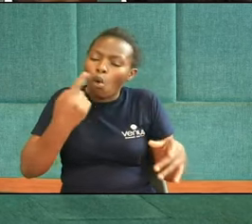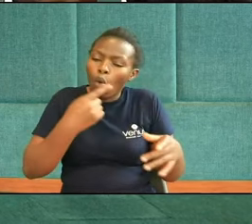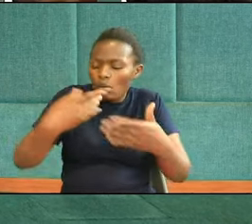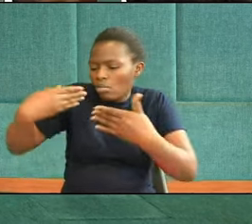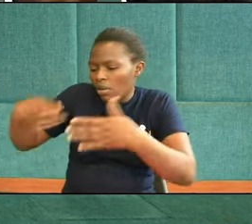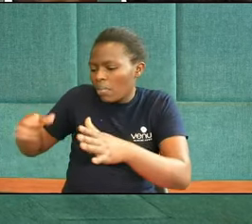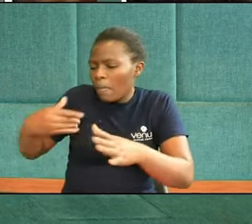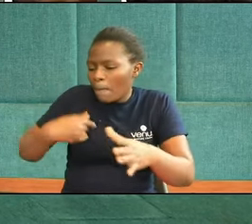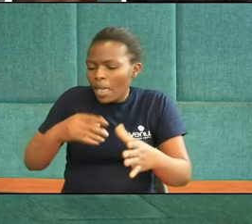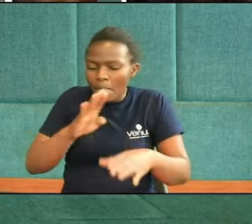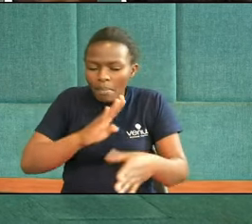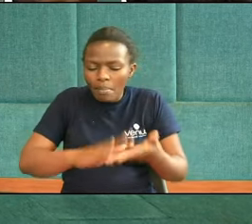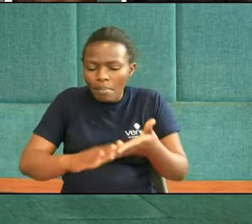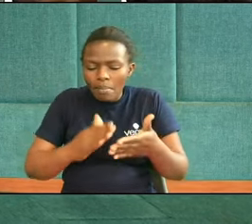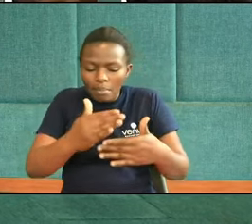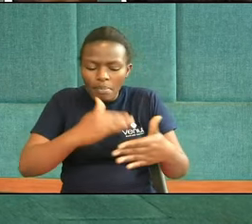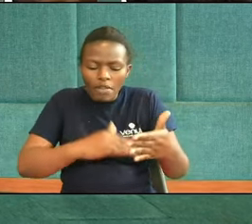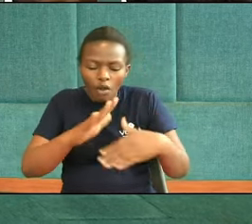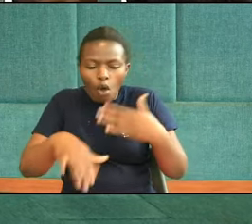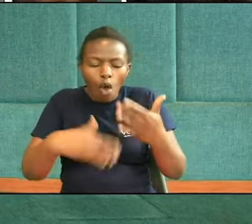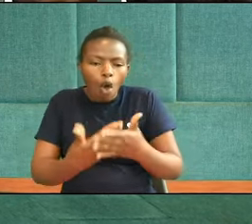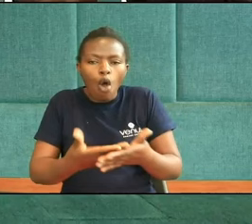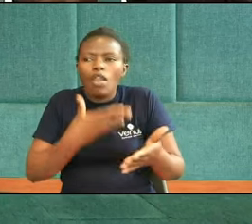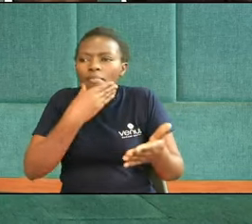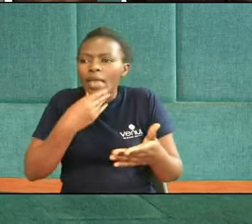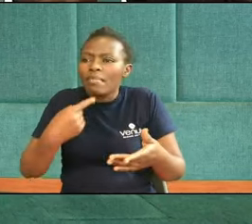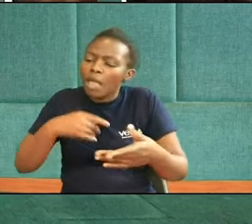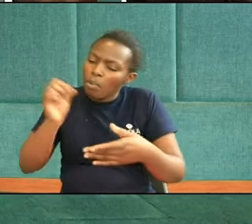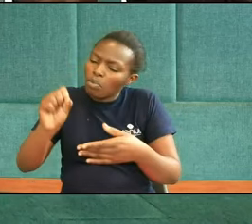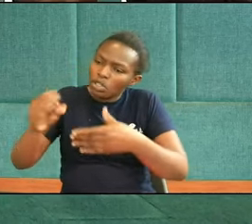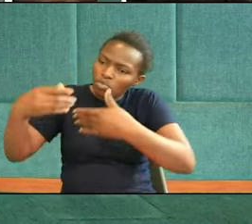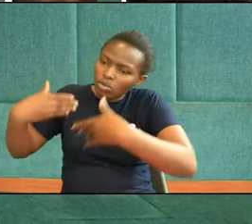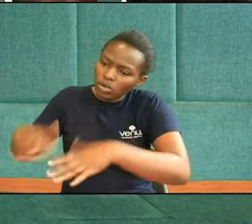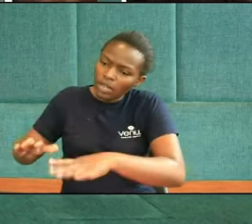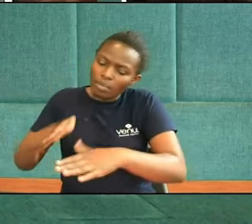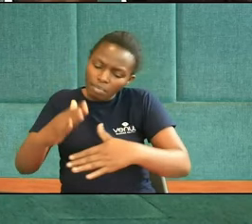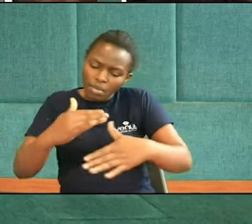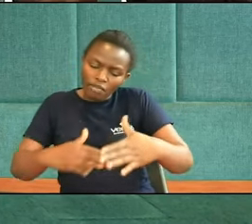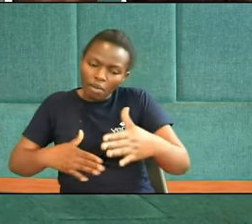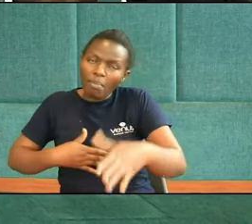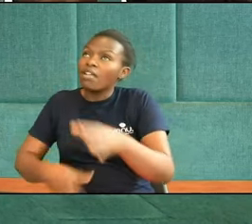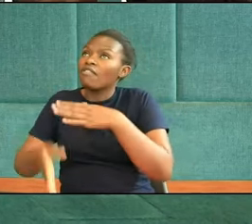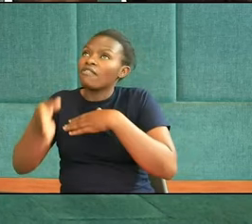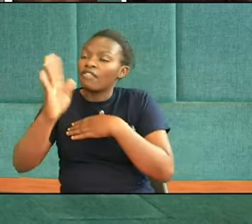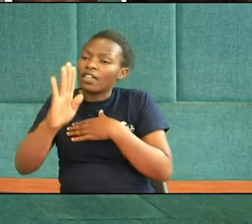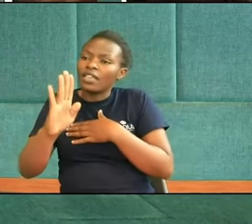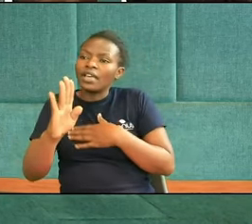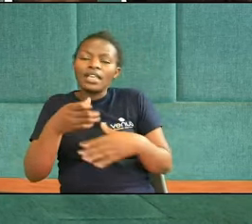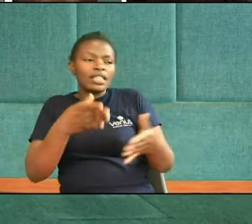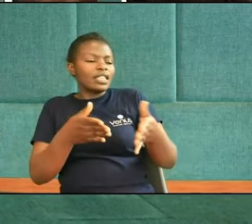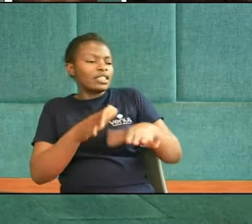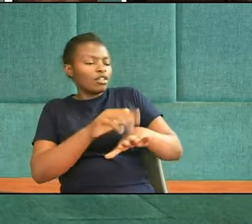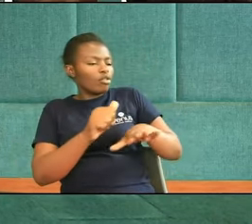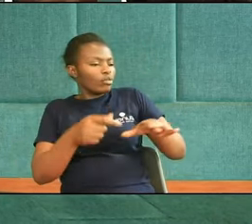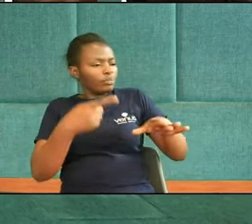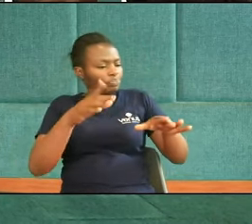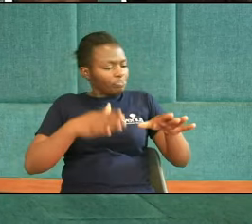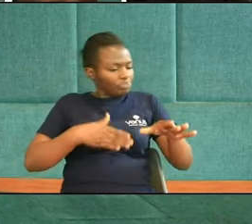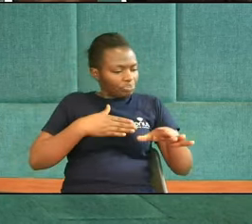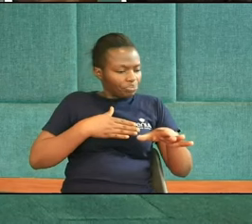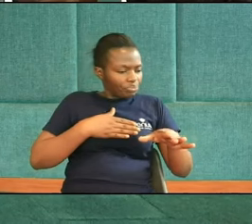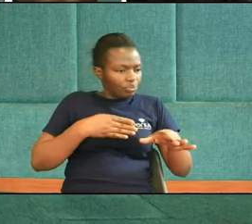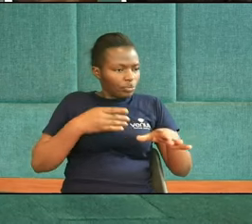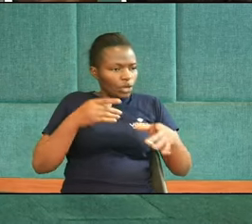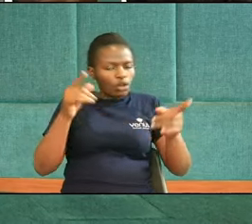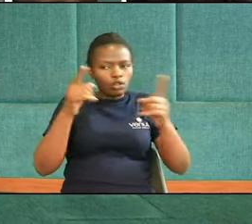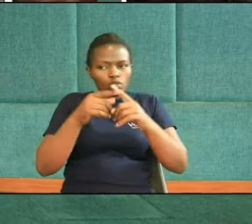Before my father Who is in heaven Yeah Yeah And it's really a call A call for us A call to action You know